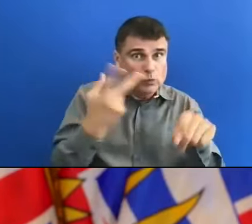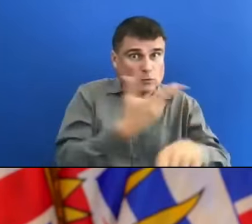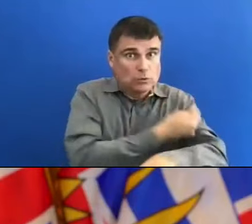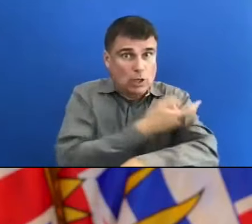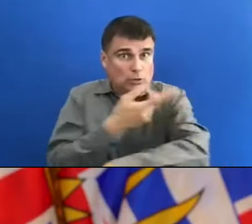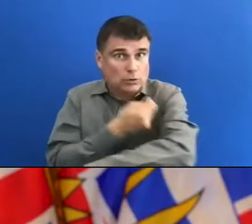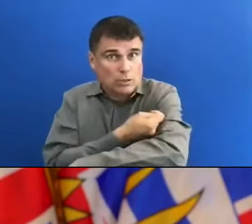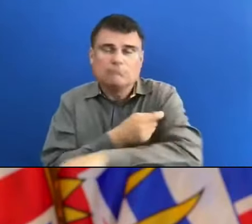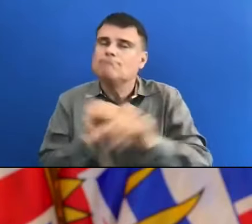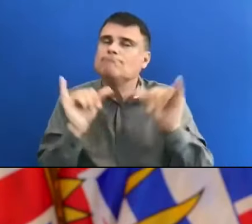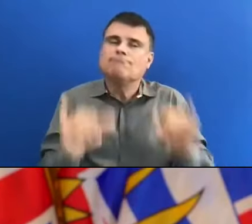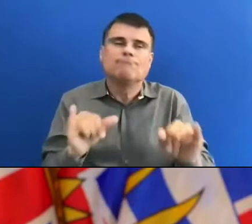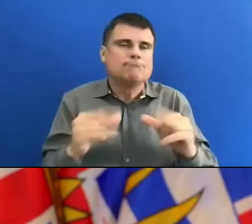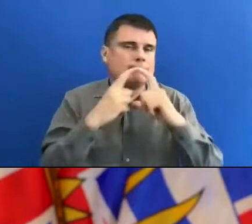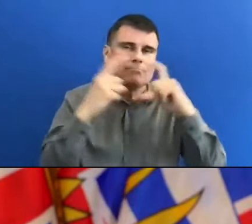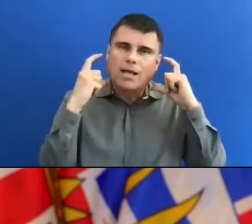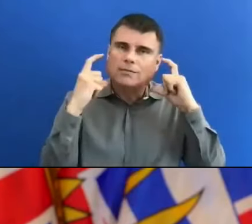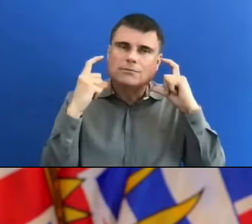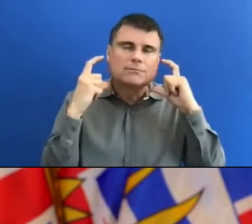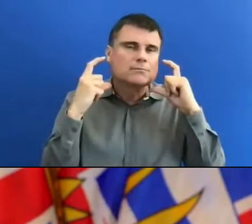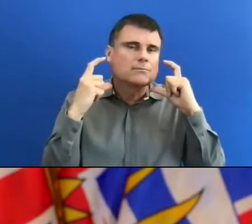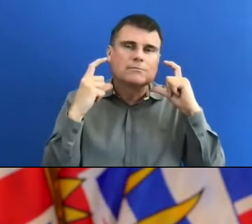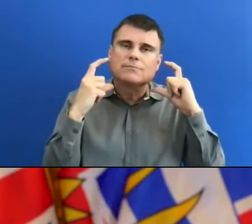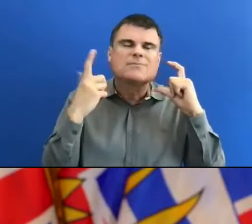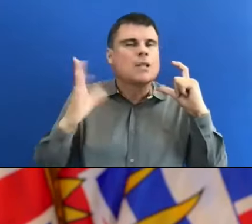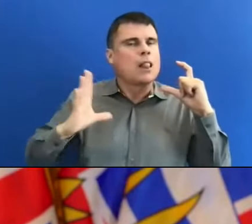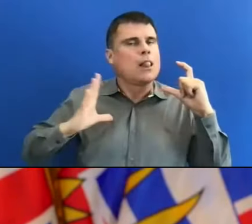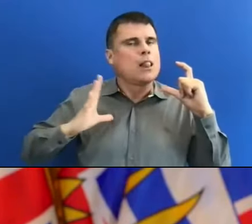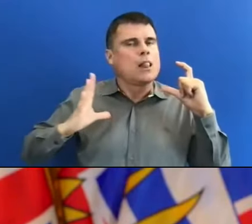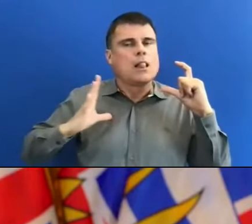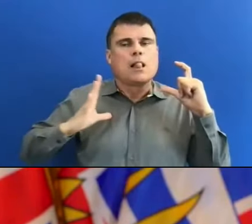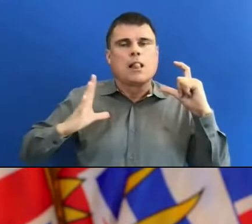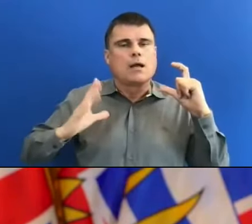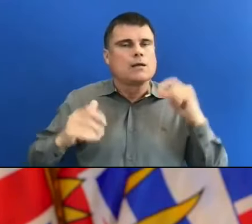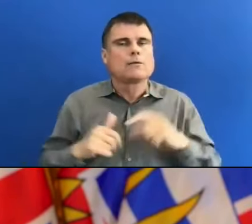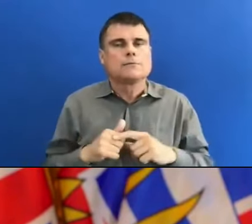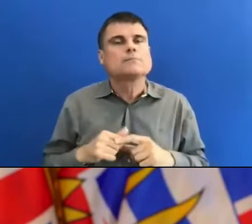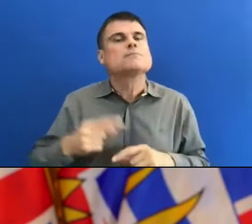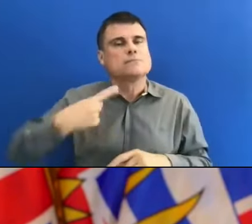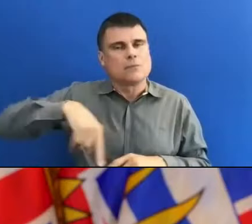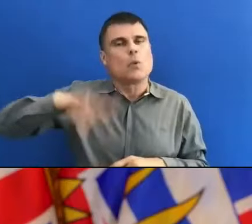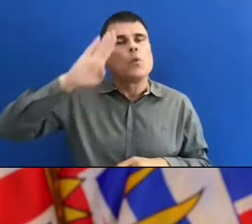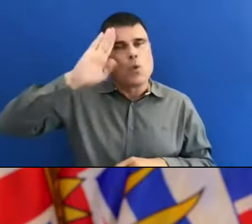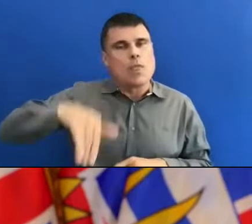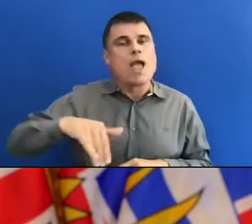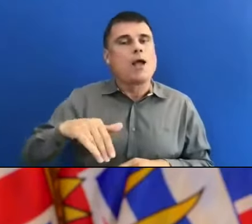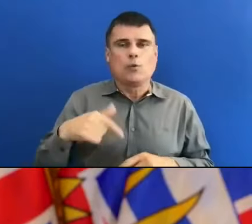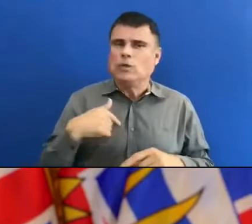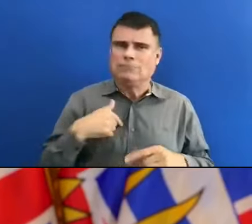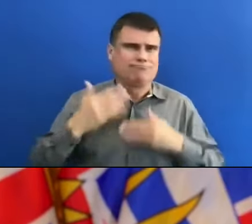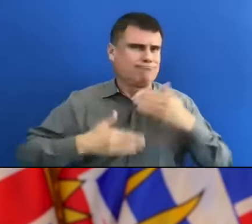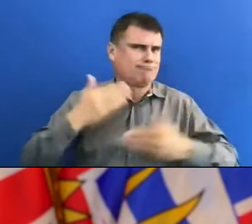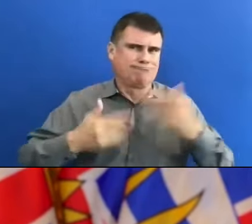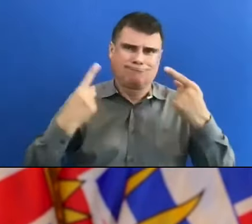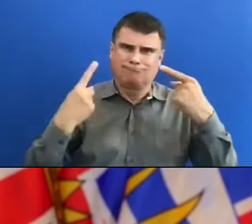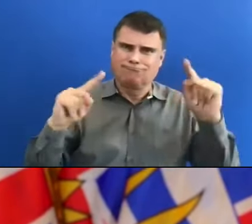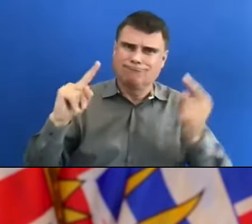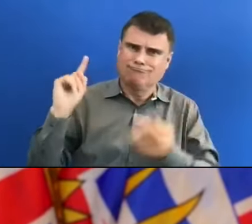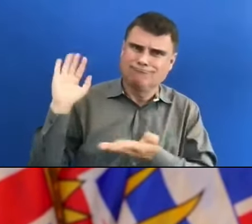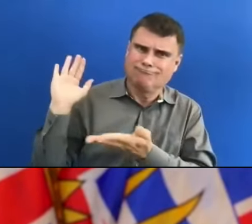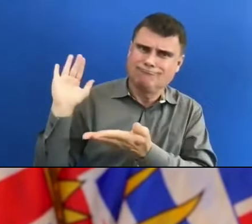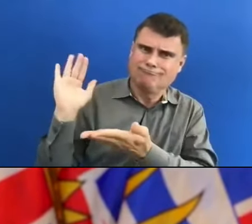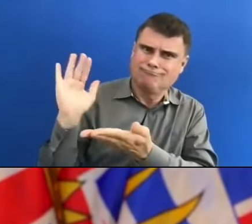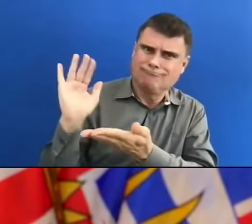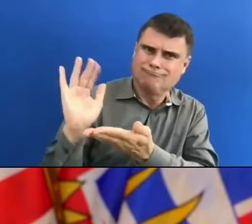that we have done a great job at decreasing transmission of the virus in this province. So we are not seeing